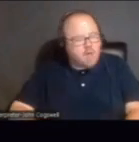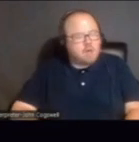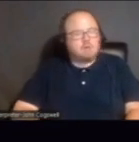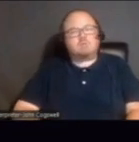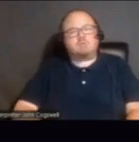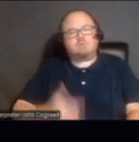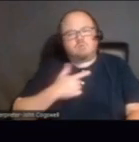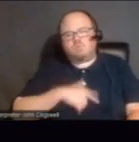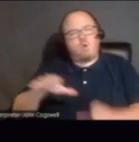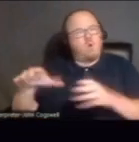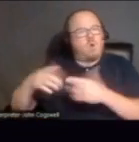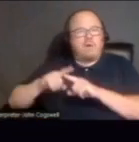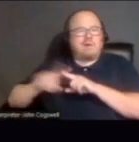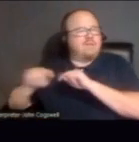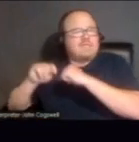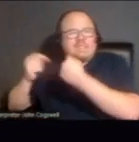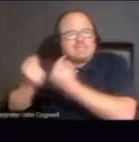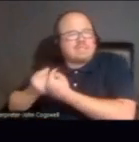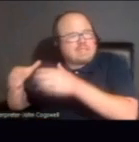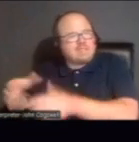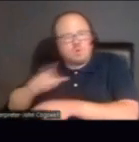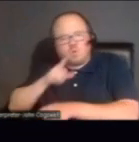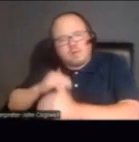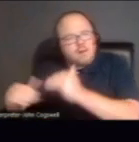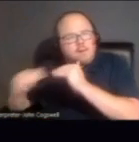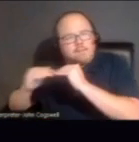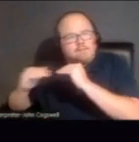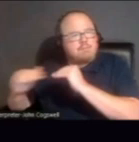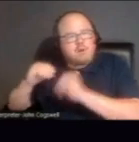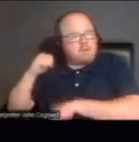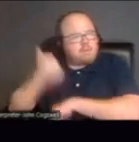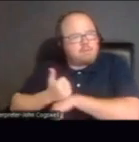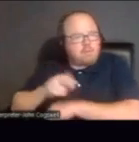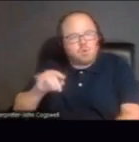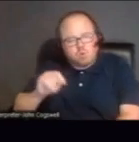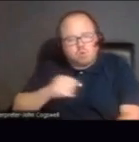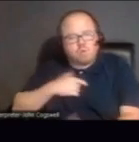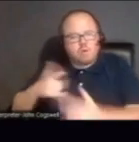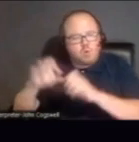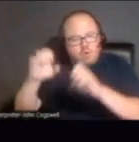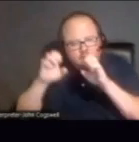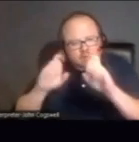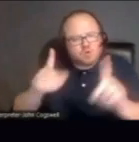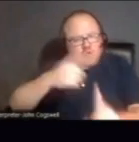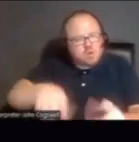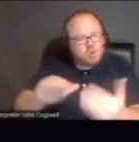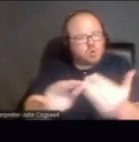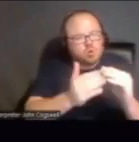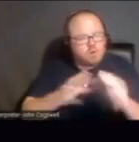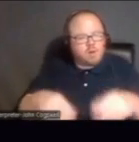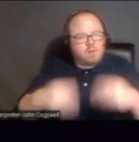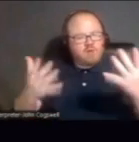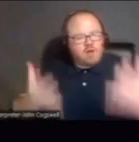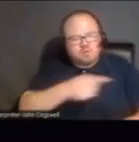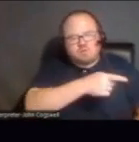we're a whole other team. We're really peer based, peer unit. We're here to educate communities, providers and stuff. So